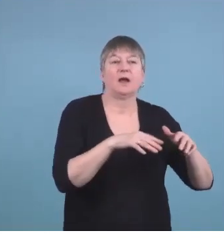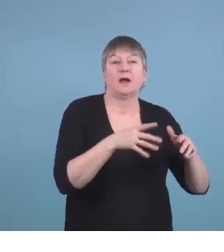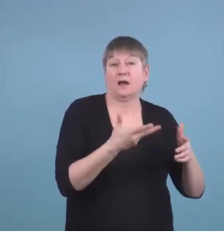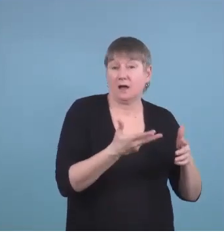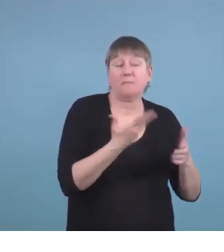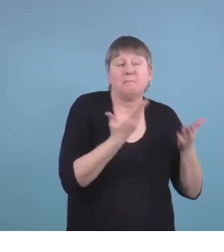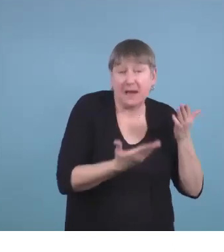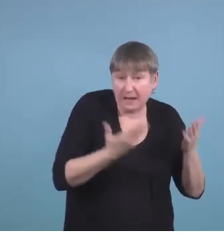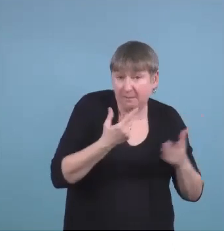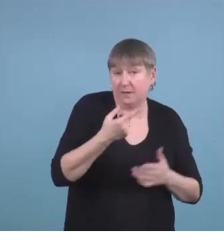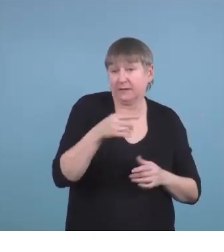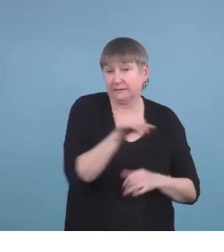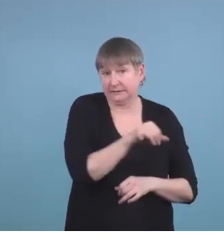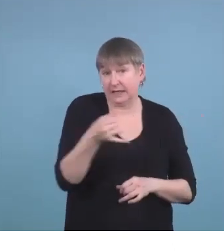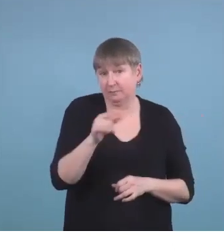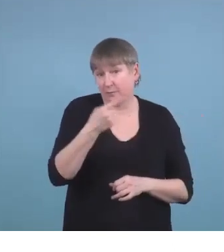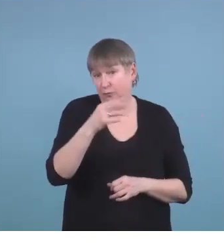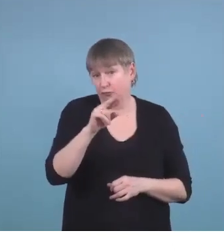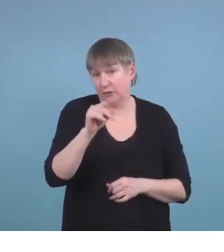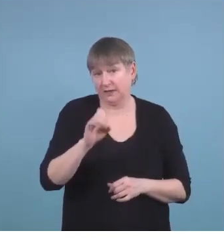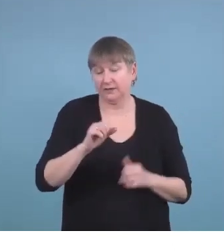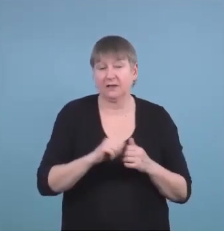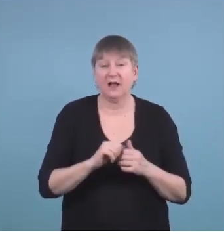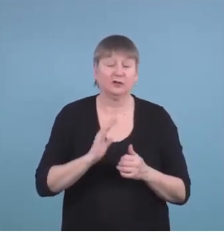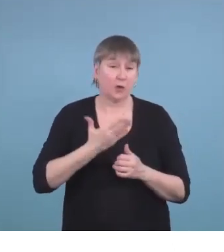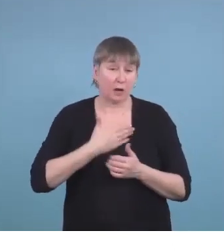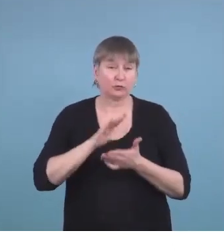so our site is very unique